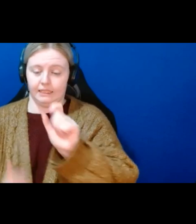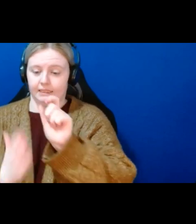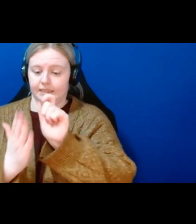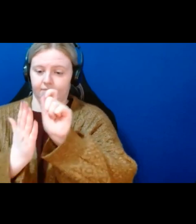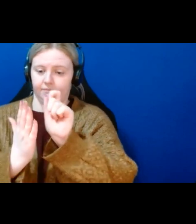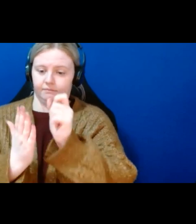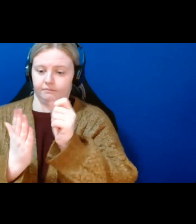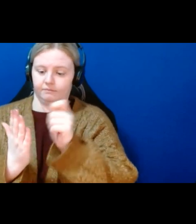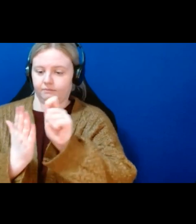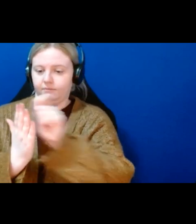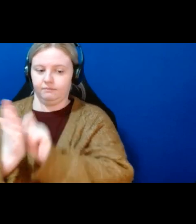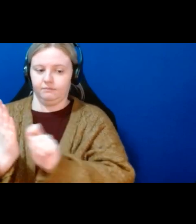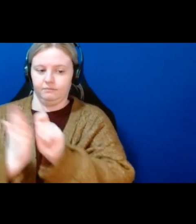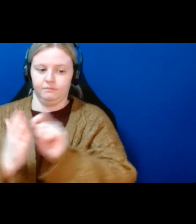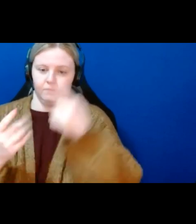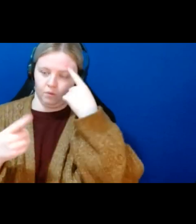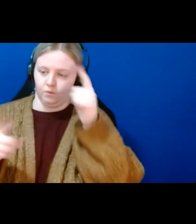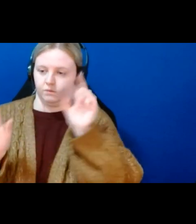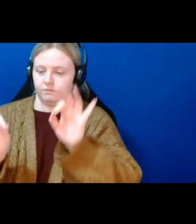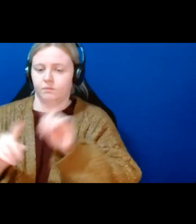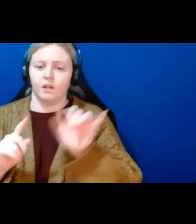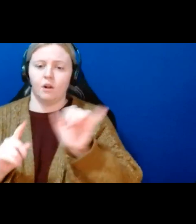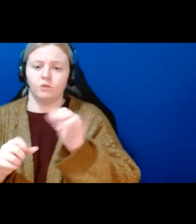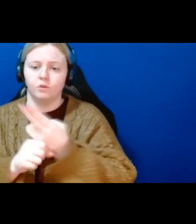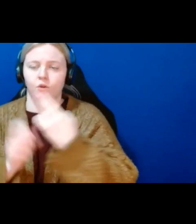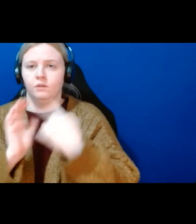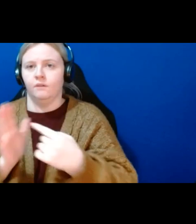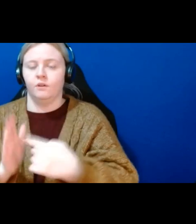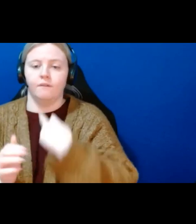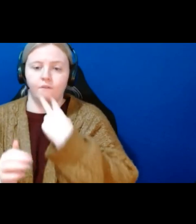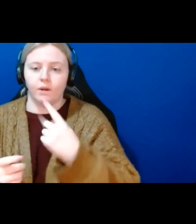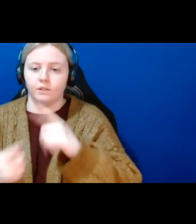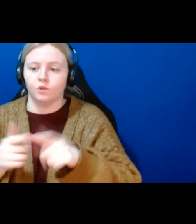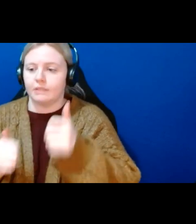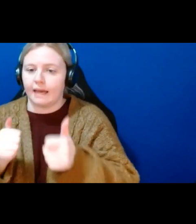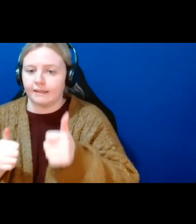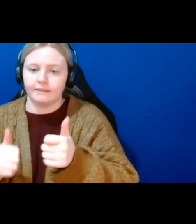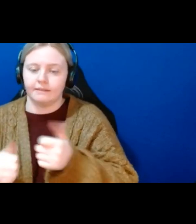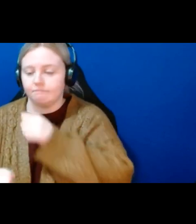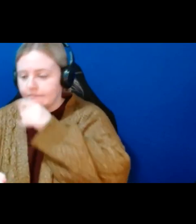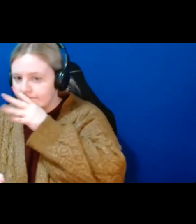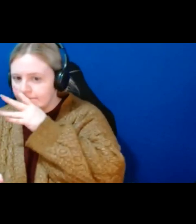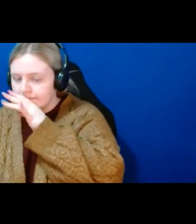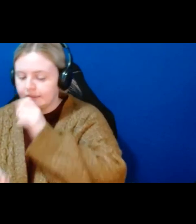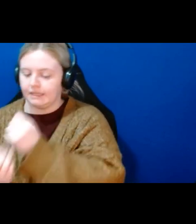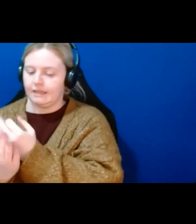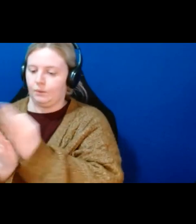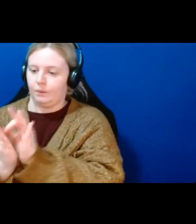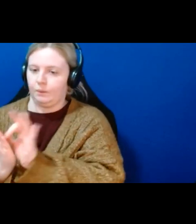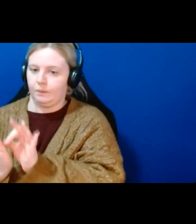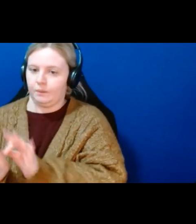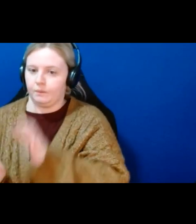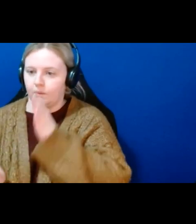text or other adaptive technologies to kind of sometimes it's not what it's created for but it